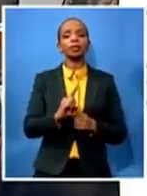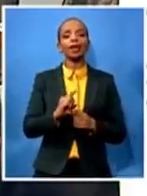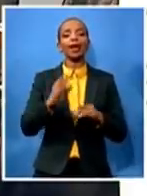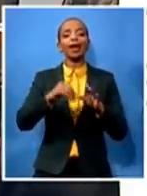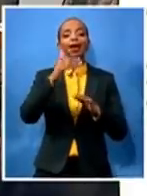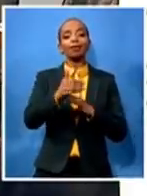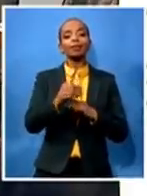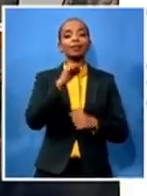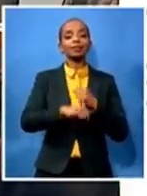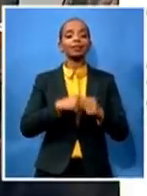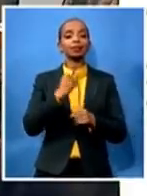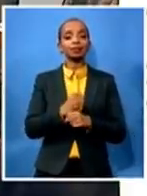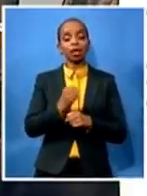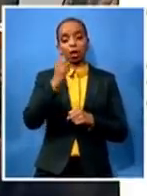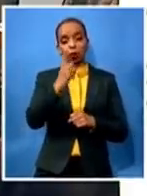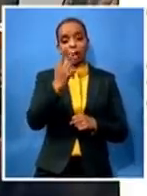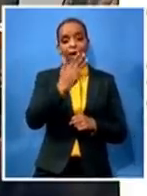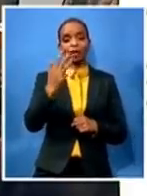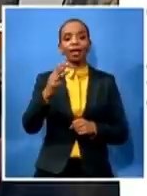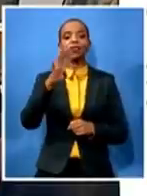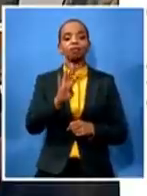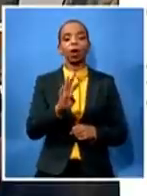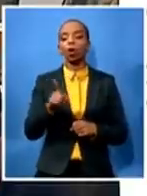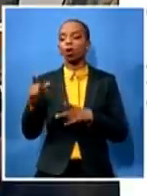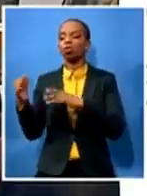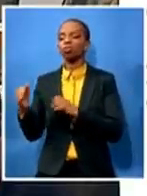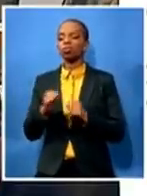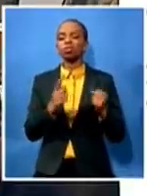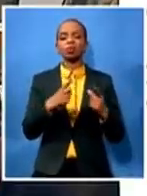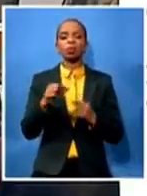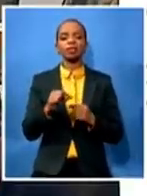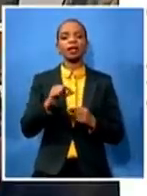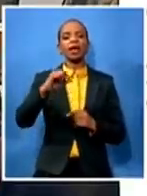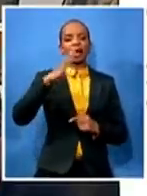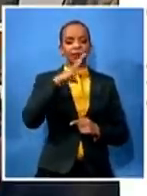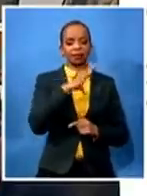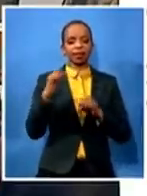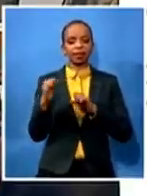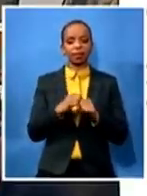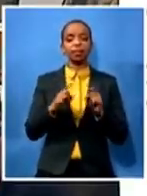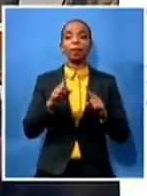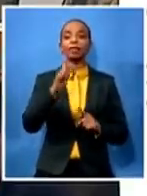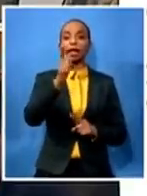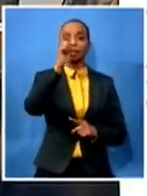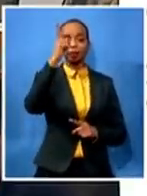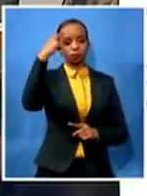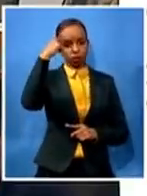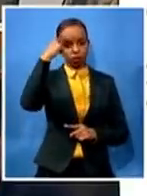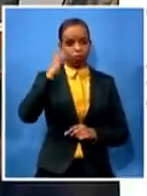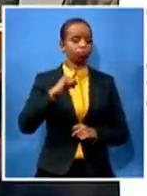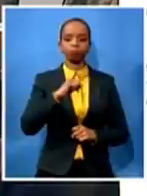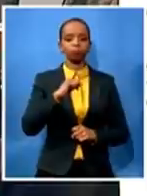council but later we reflected and said only one of us must stay in politics and the other one must opt out